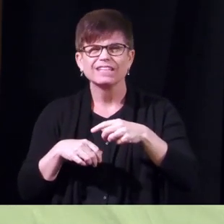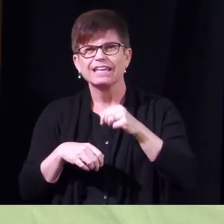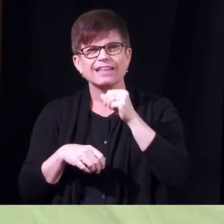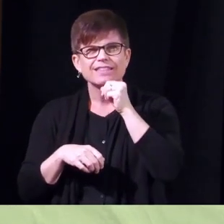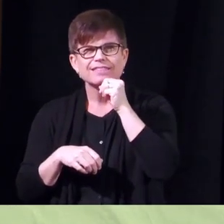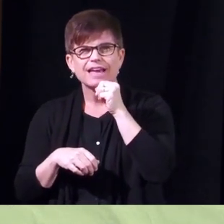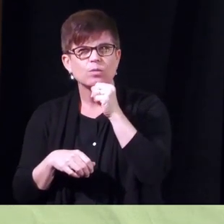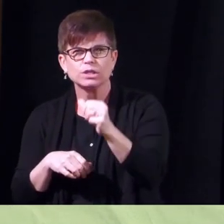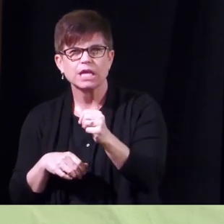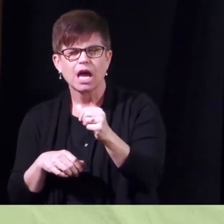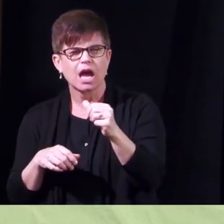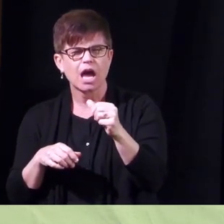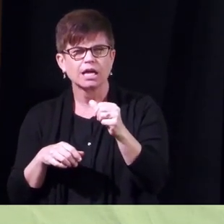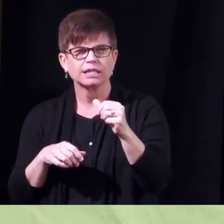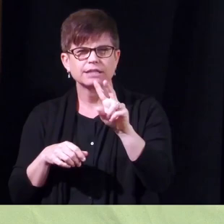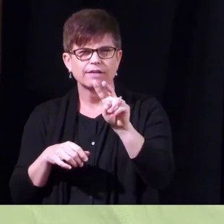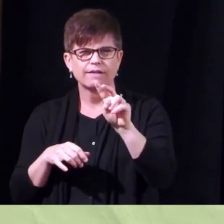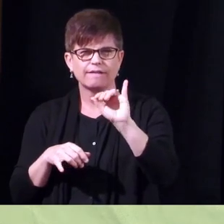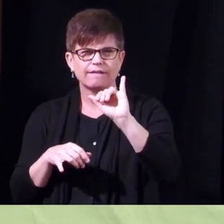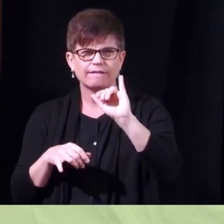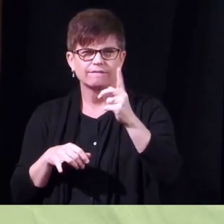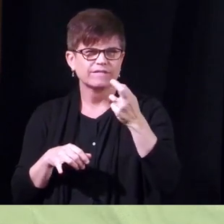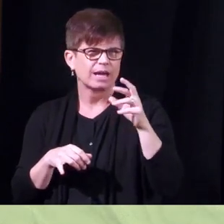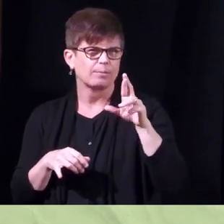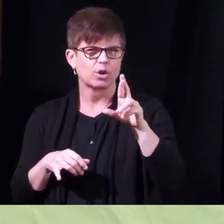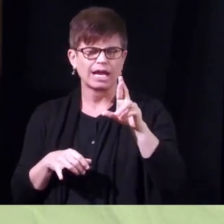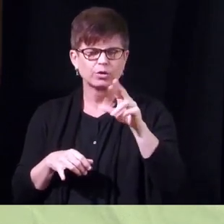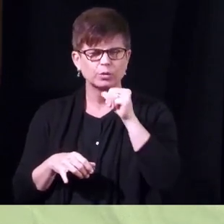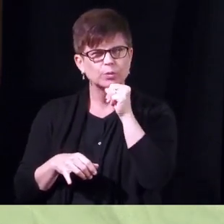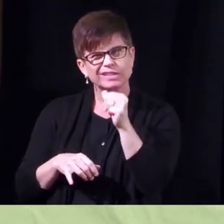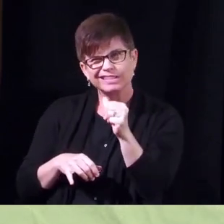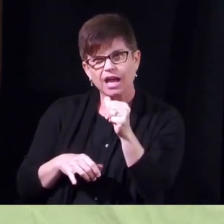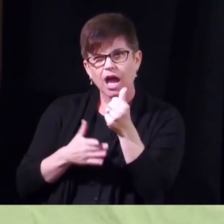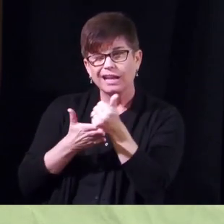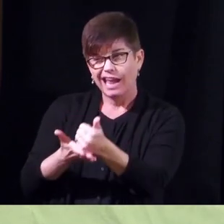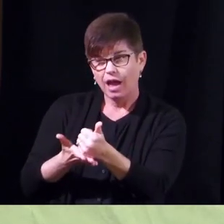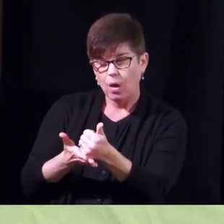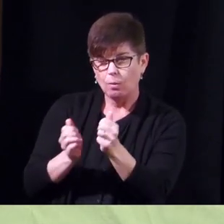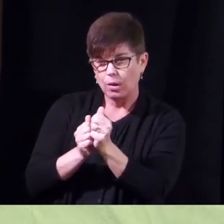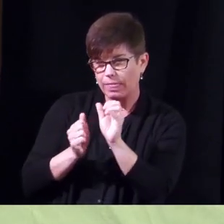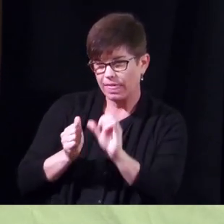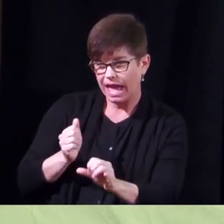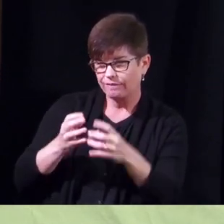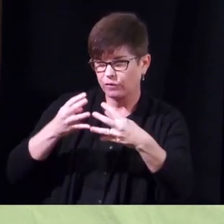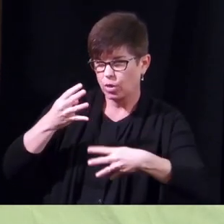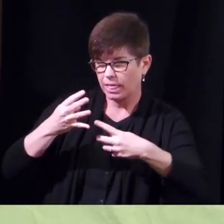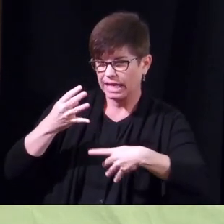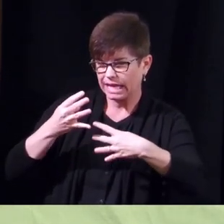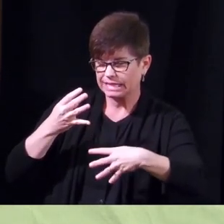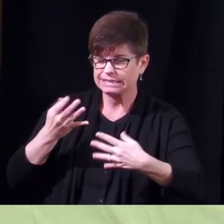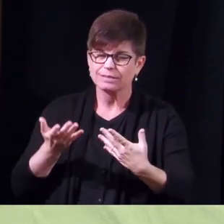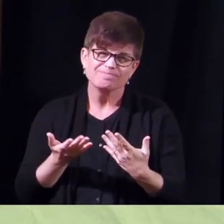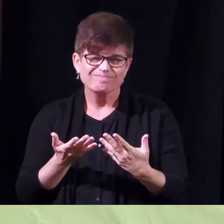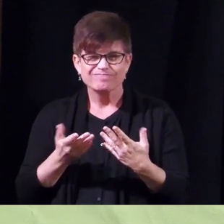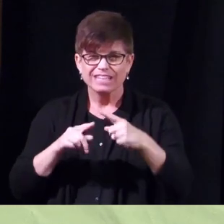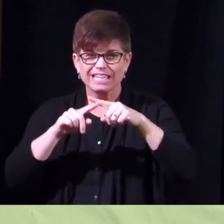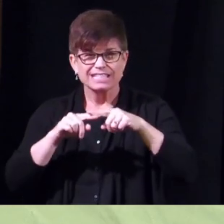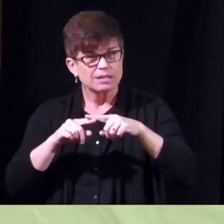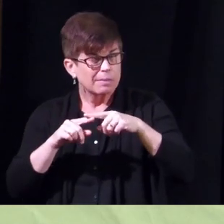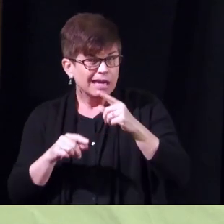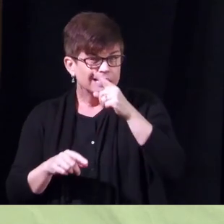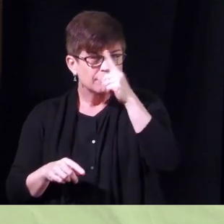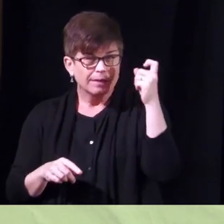for leakage uh so uh but in terms of urinary leak it depends on the reason if it's due to